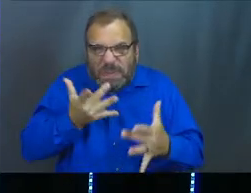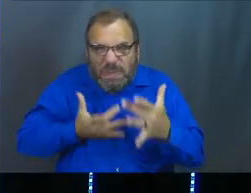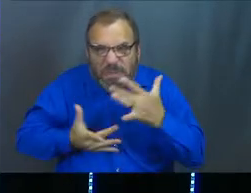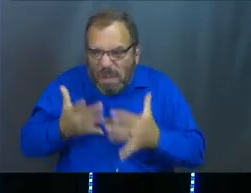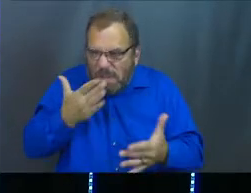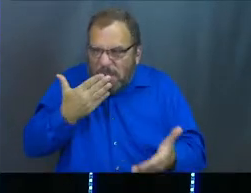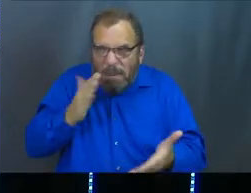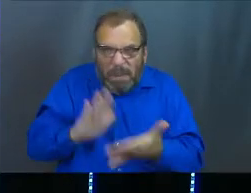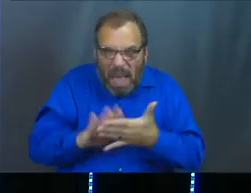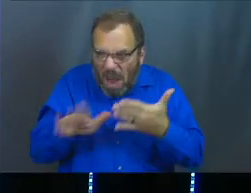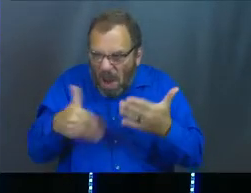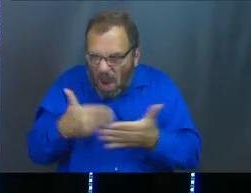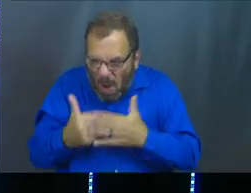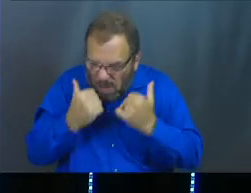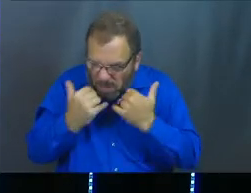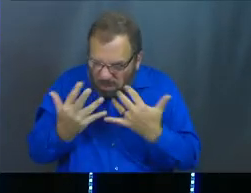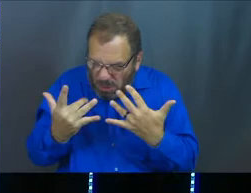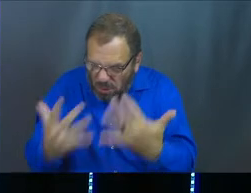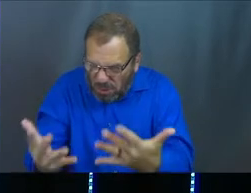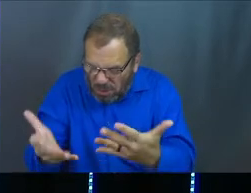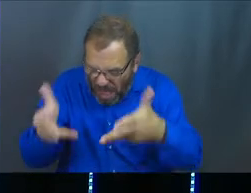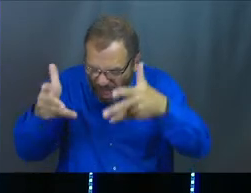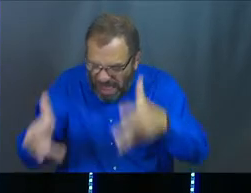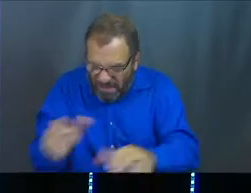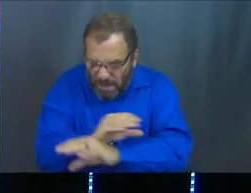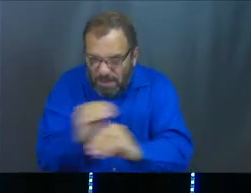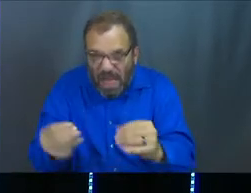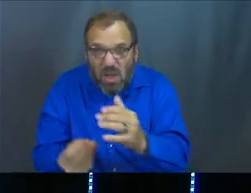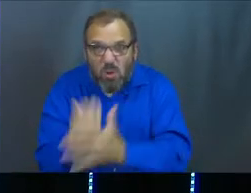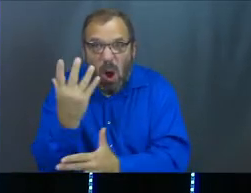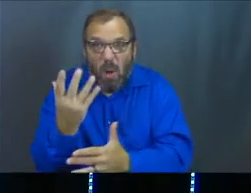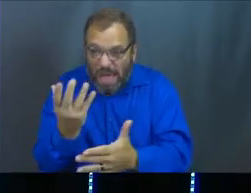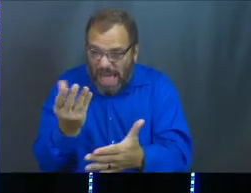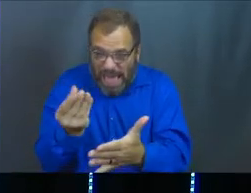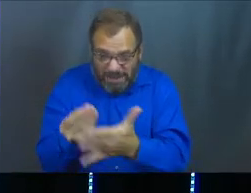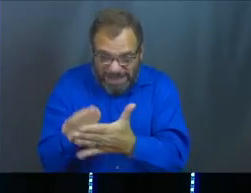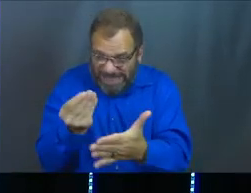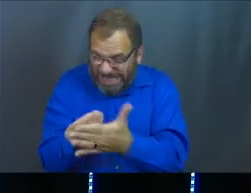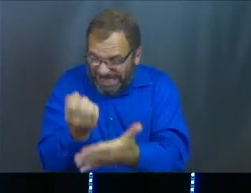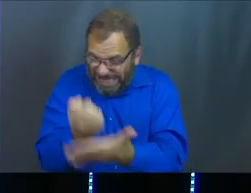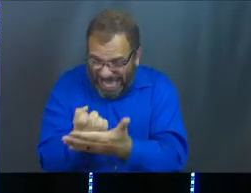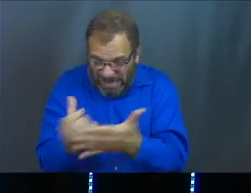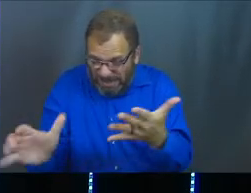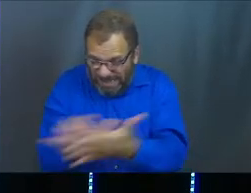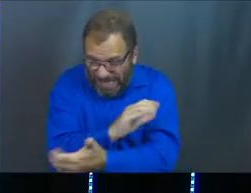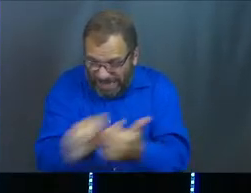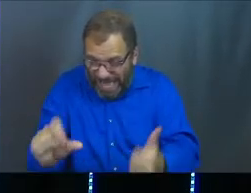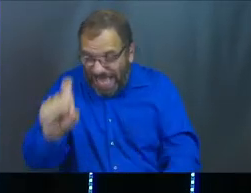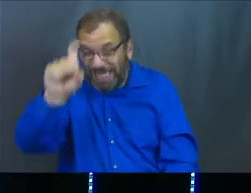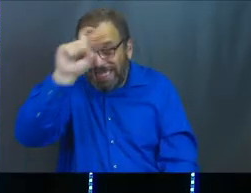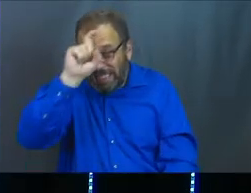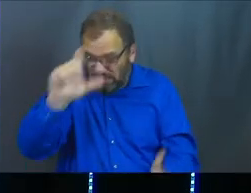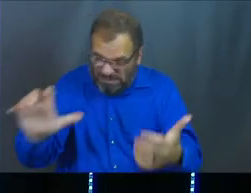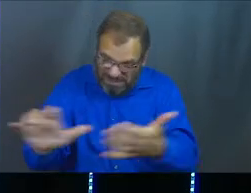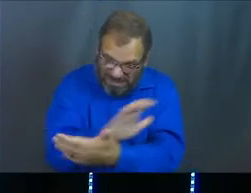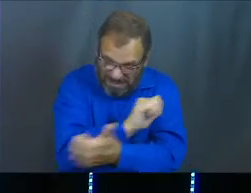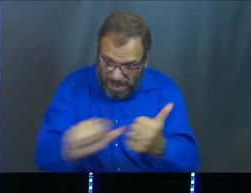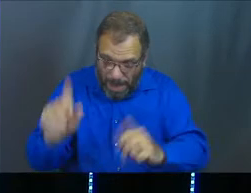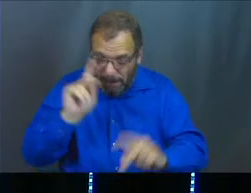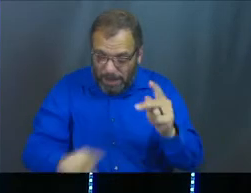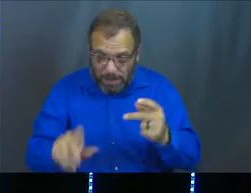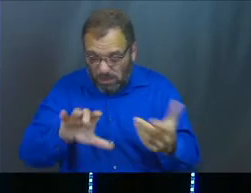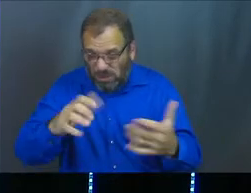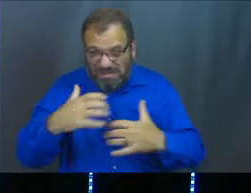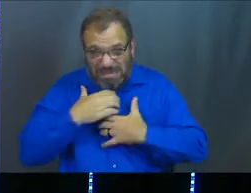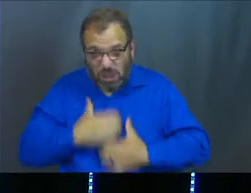so bad, and everything was going to burn up, and nothing was going to grow, and the economy was going to be decimated, and Egypt was going to be decimated, and people